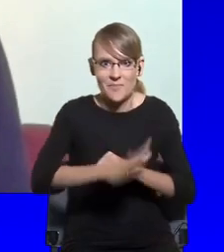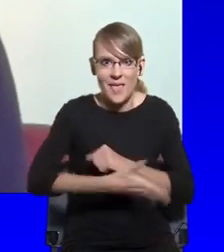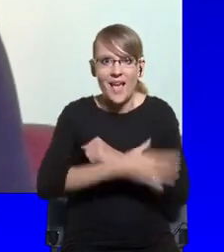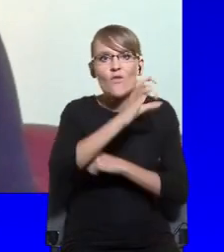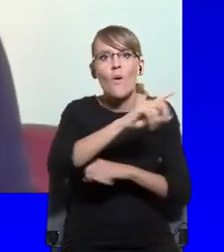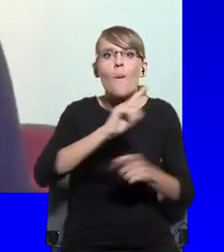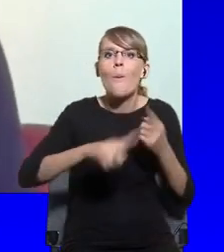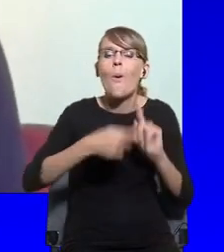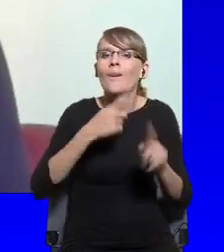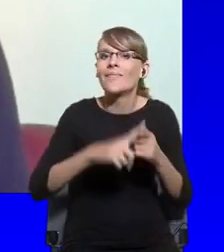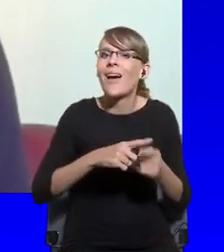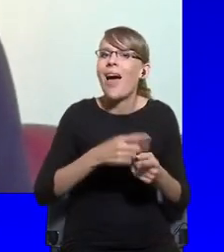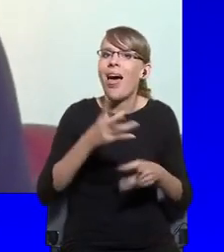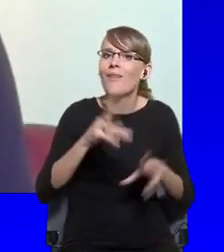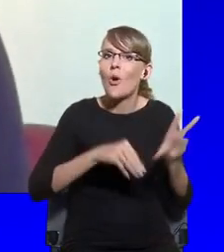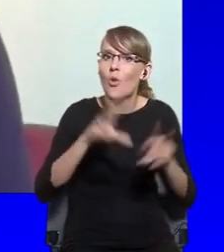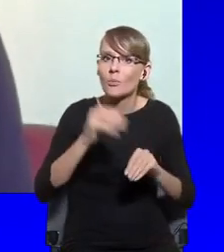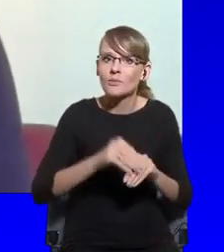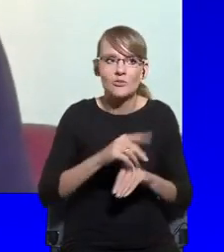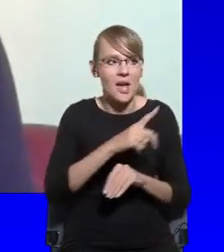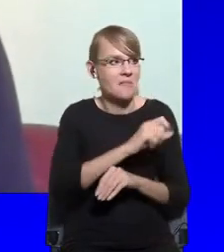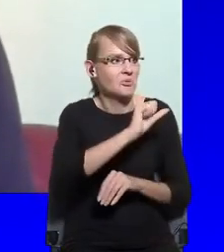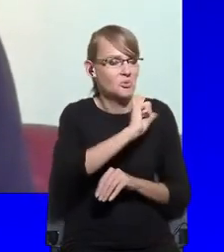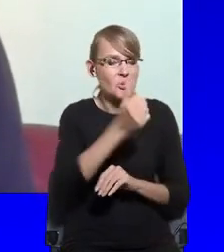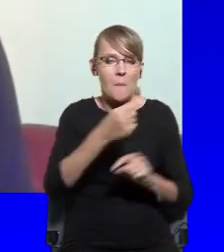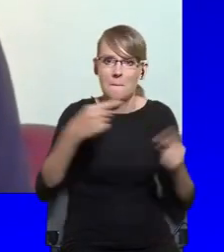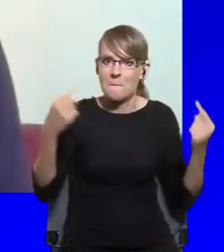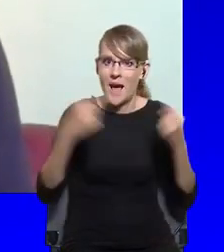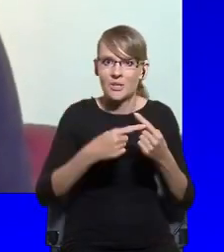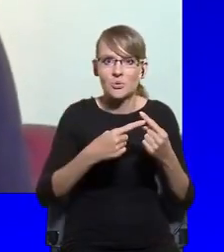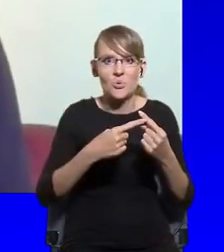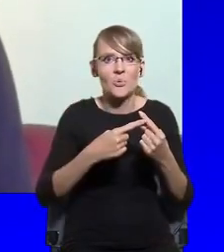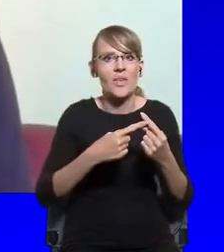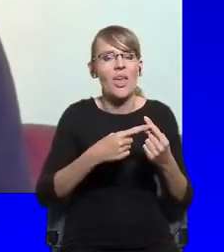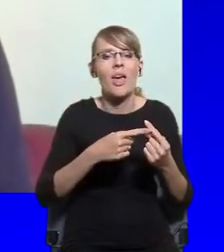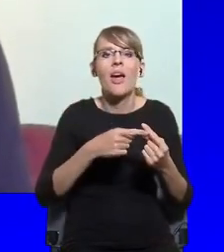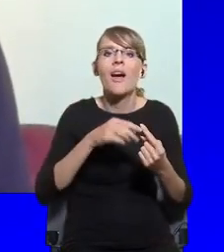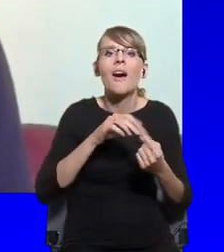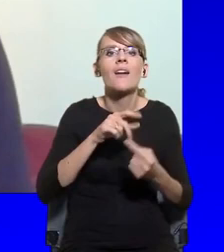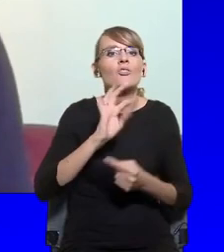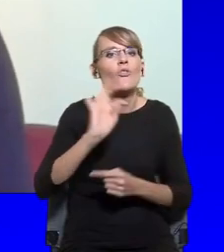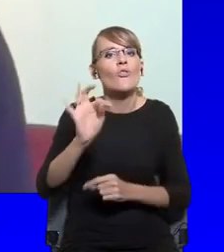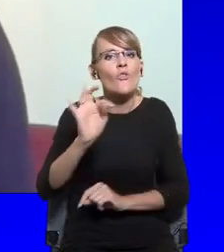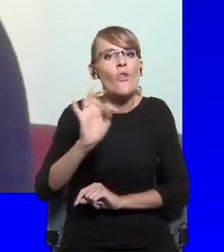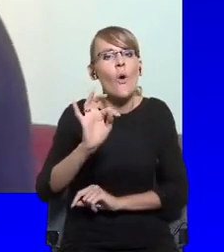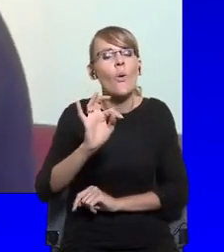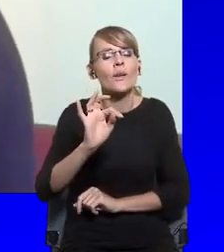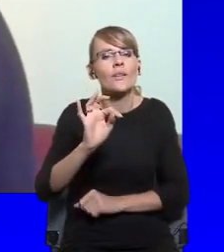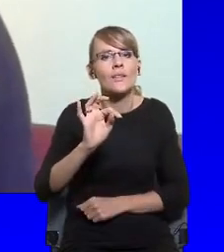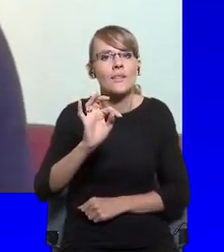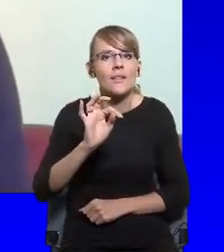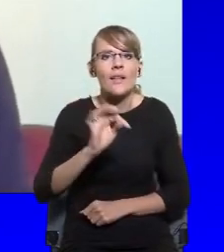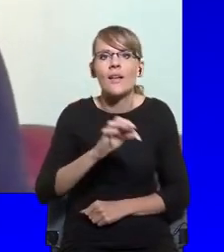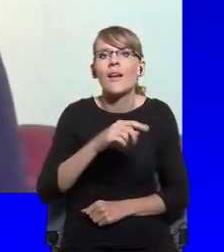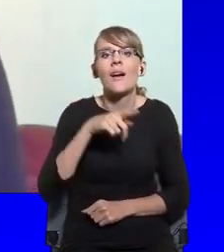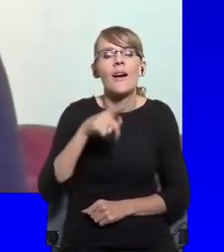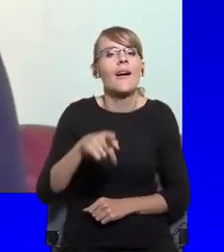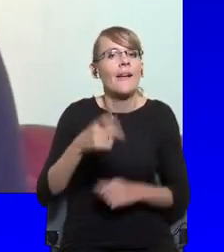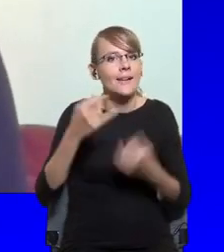their own, for the most part, very libertarian, but certainly not cosmopolitan liberal attitudes.